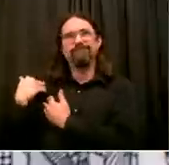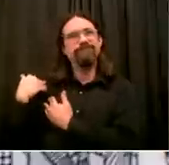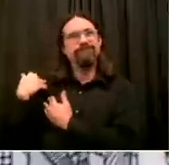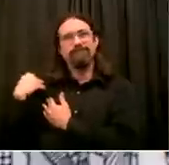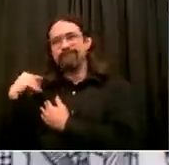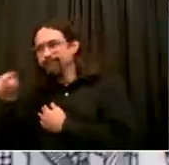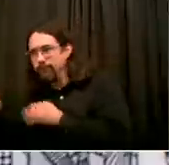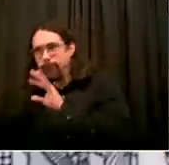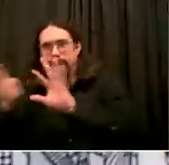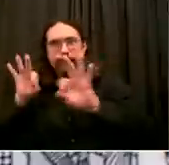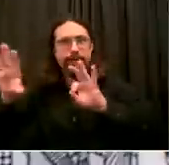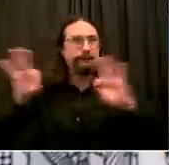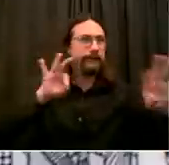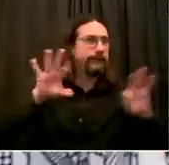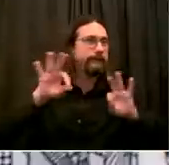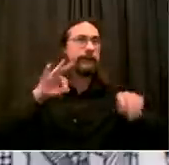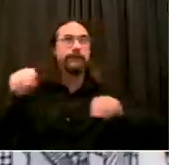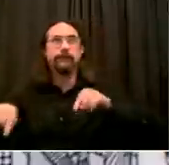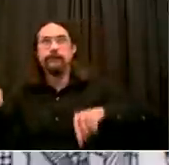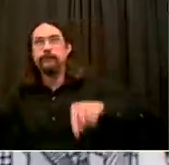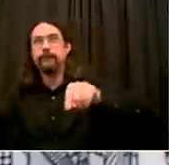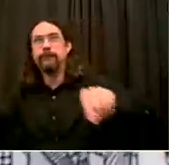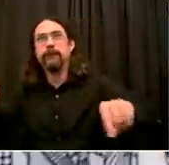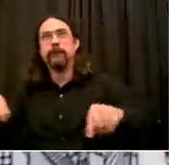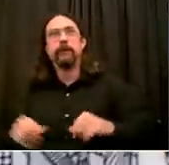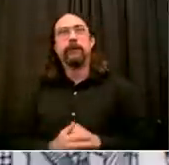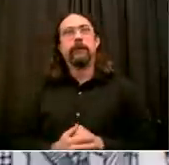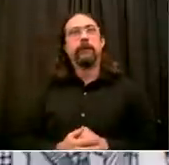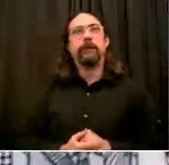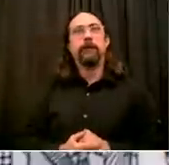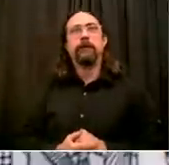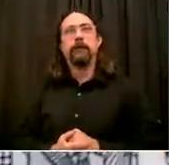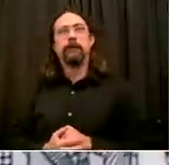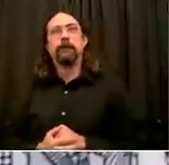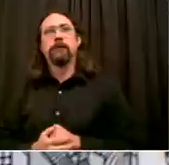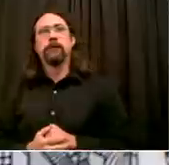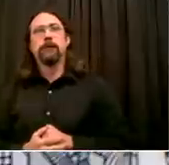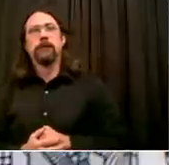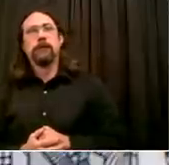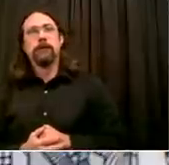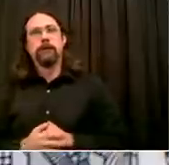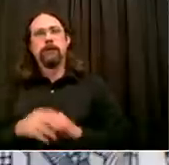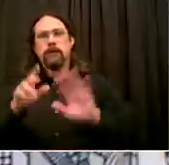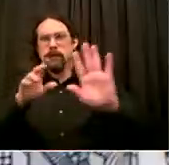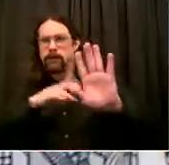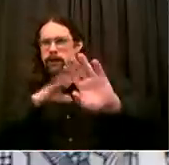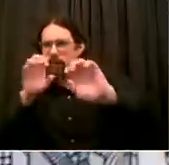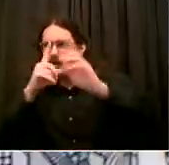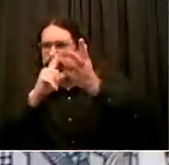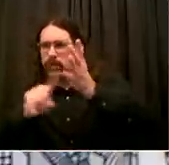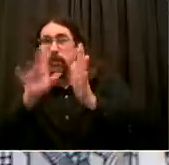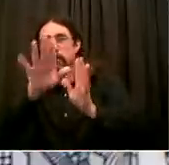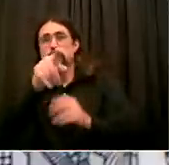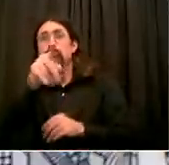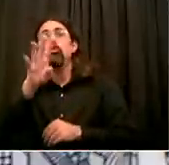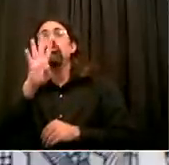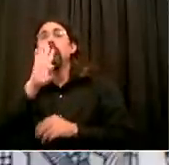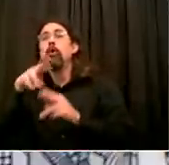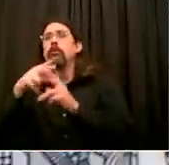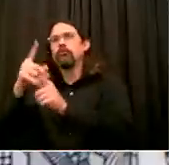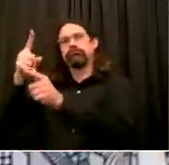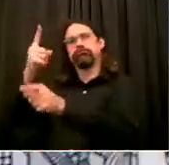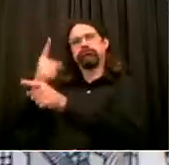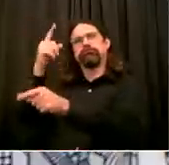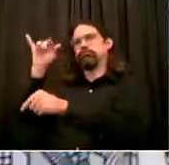sites. They've clearly made some progress, and there's a lot more than what they originally proposed last year. But I